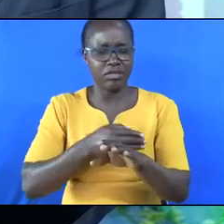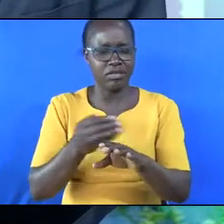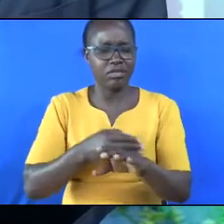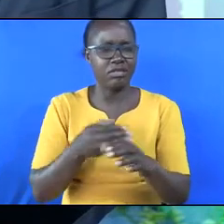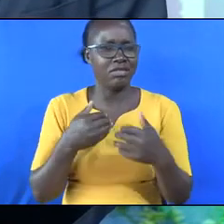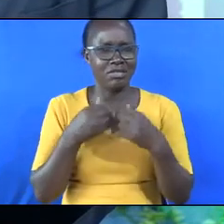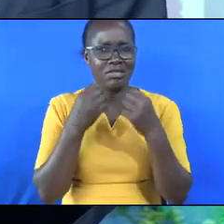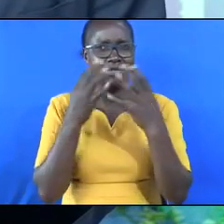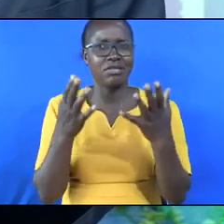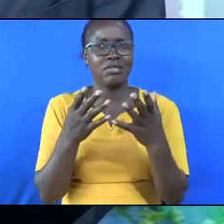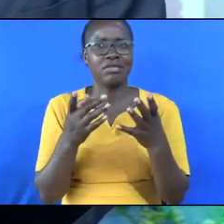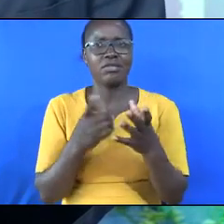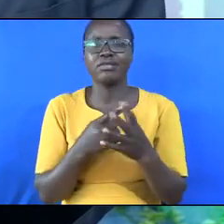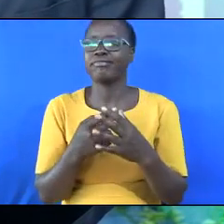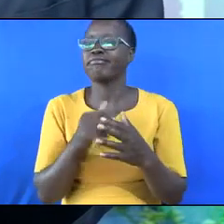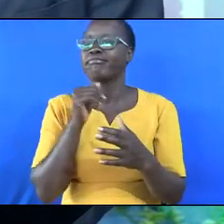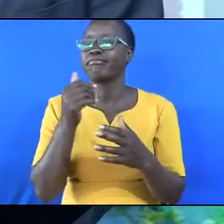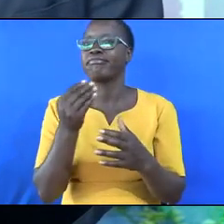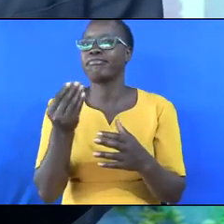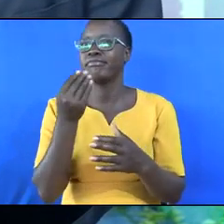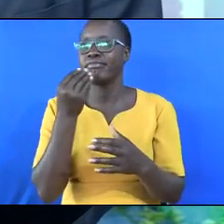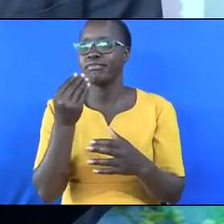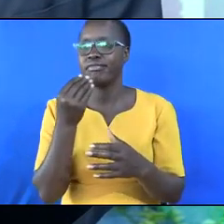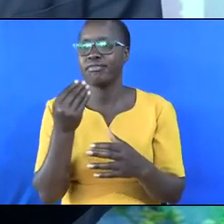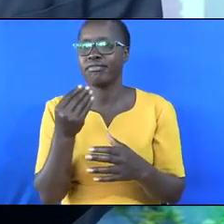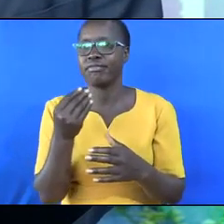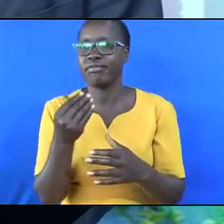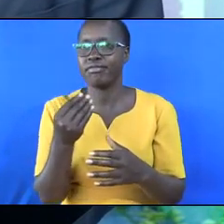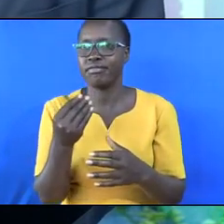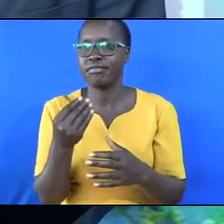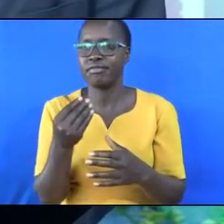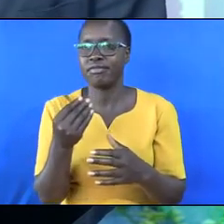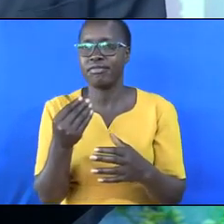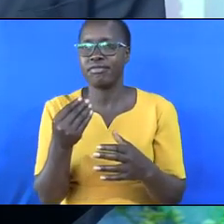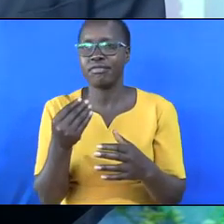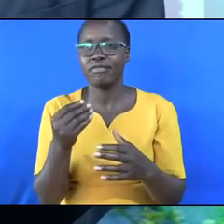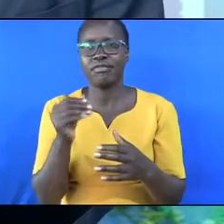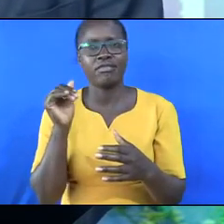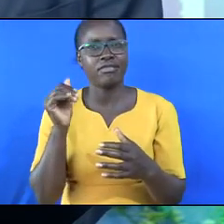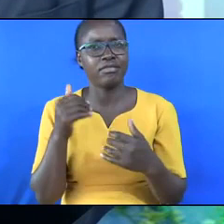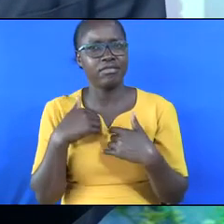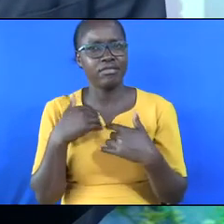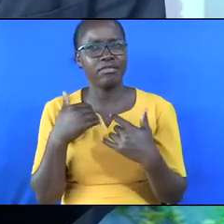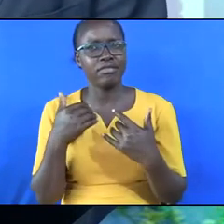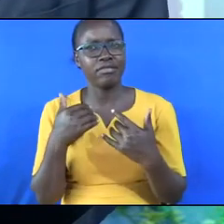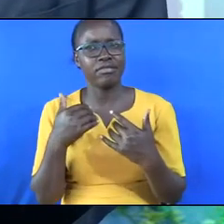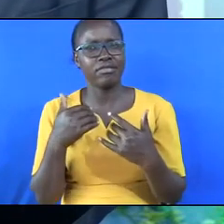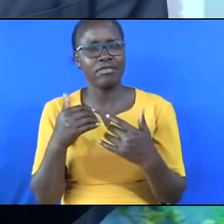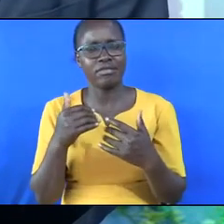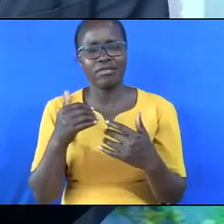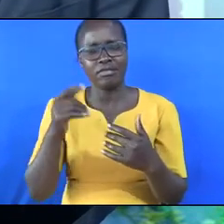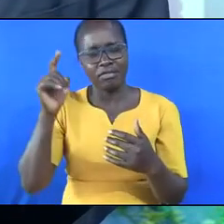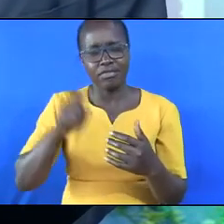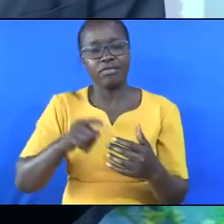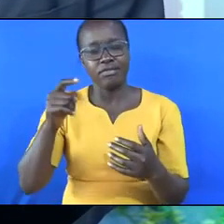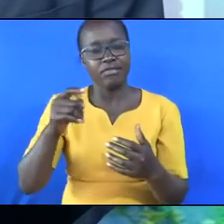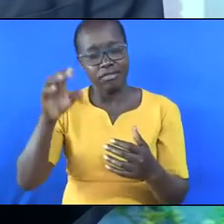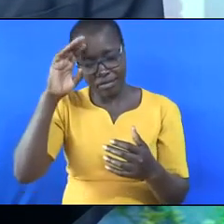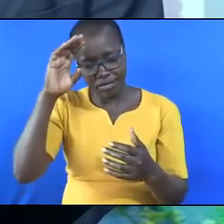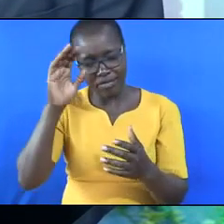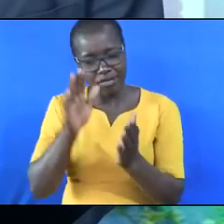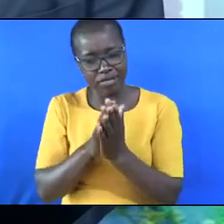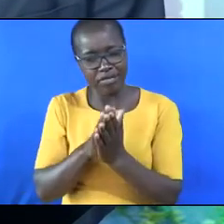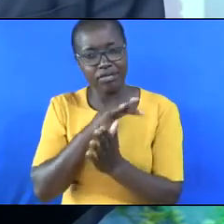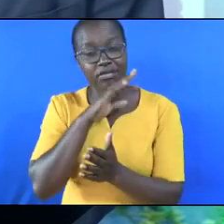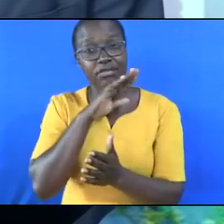all the swarming things or among all the living creatures in the water you are to regard as unclean. And since